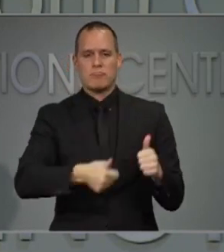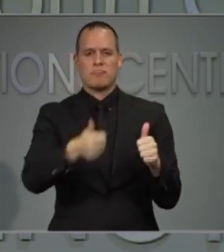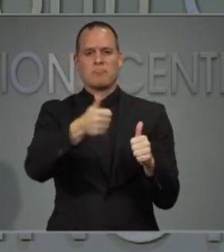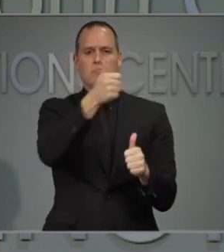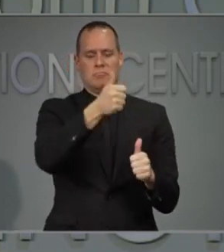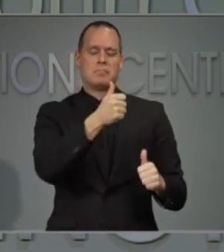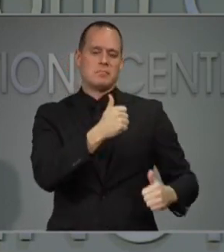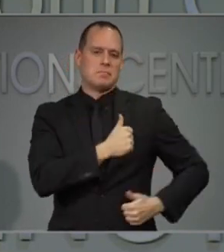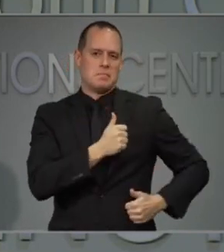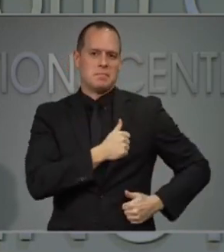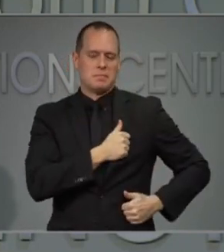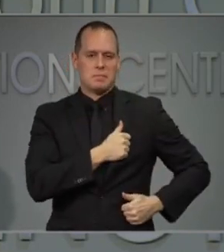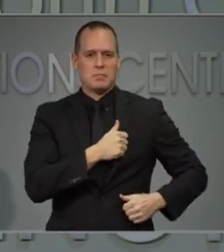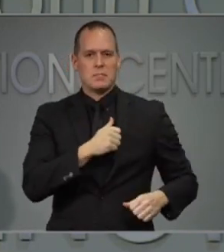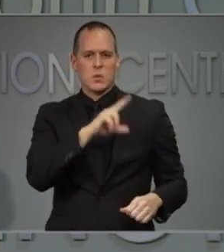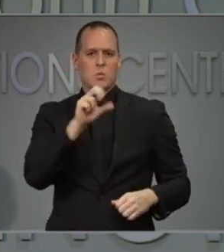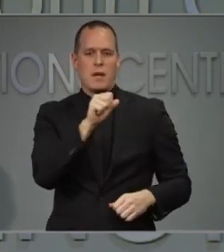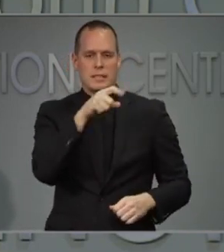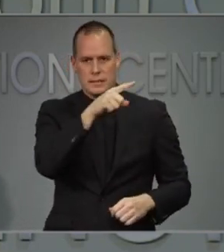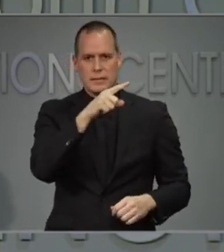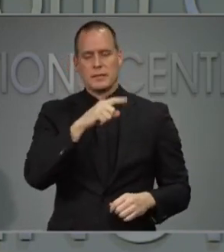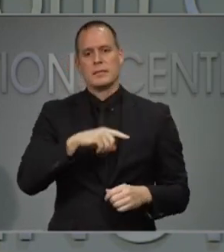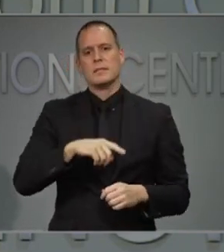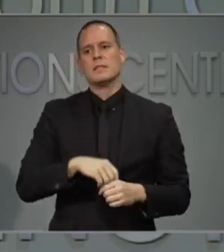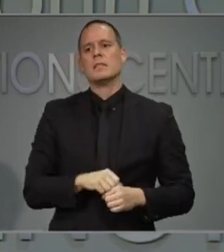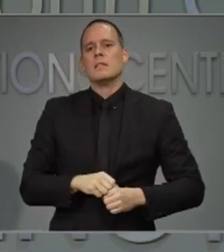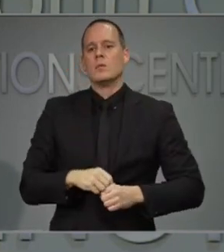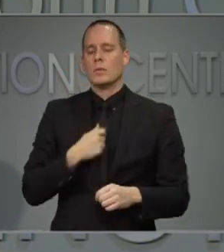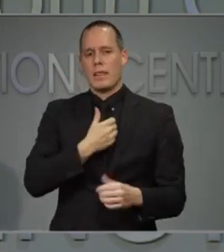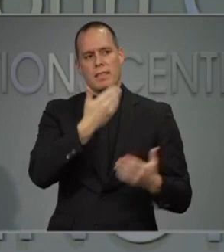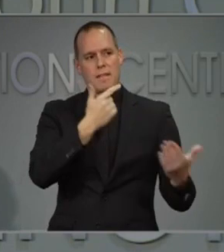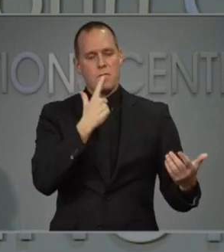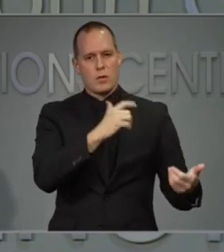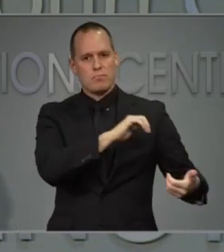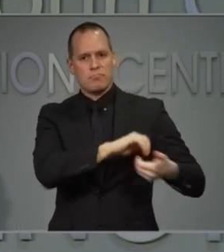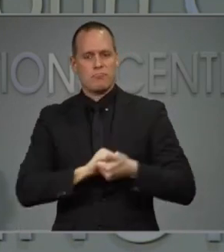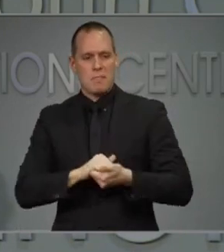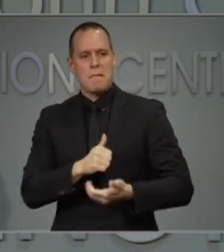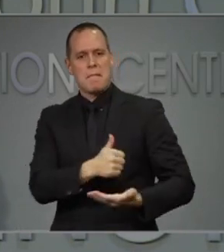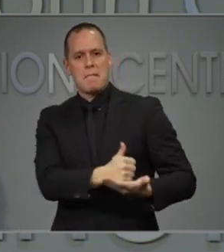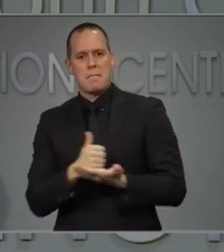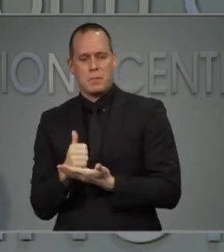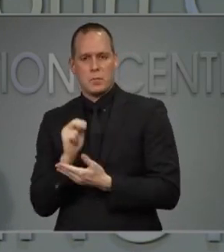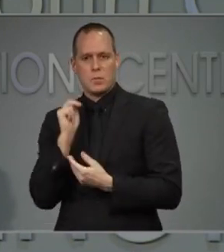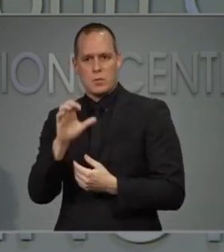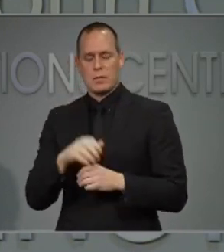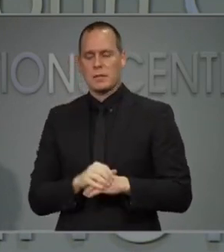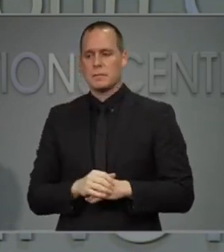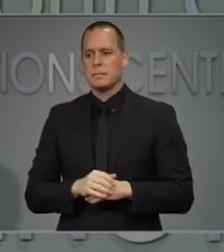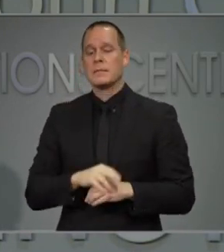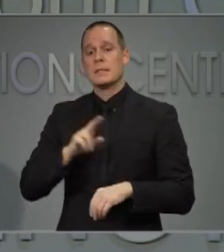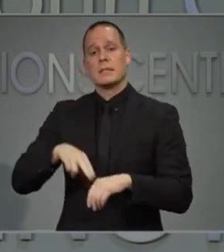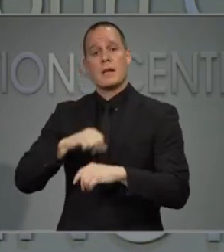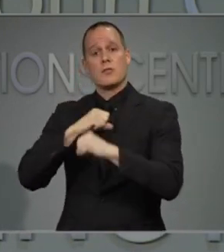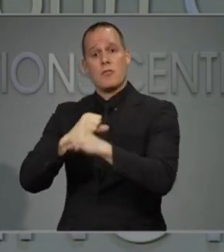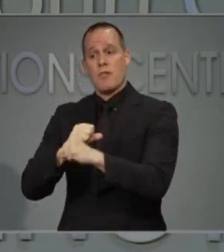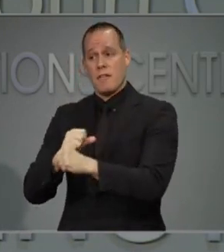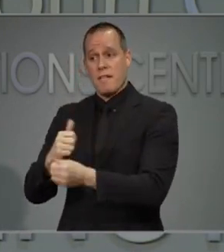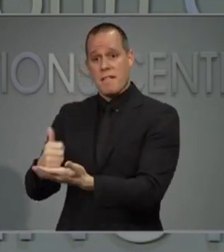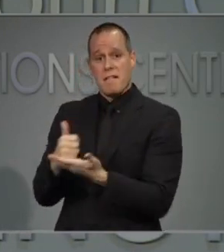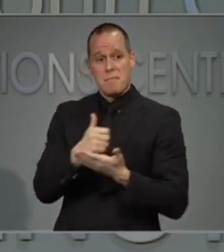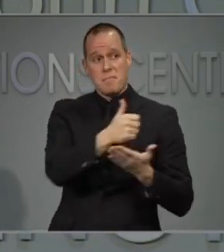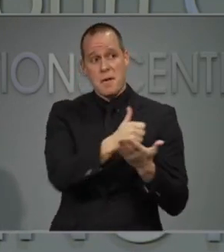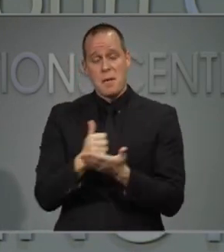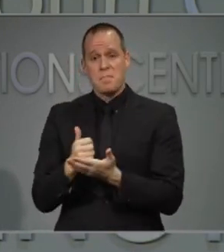to thank him for the partnership we have in North Carolina, and particularly for the essential work the National Guard is providing in